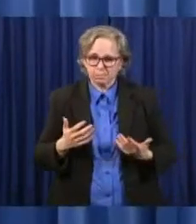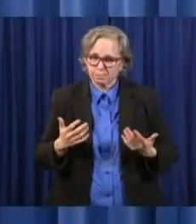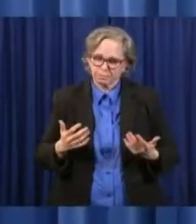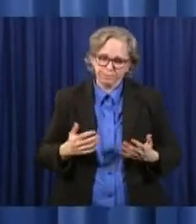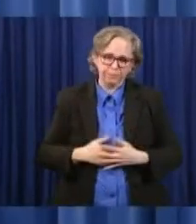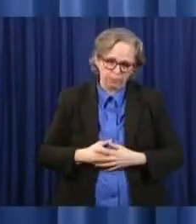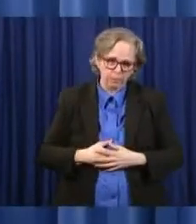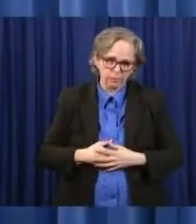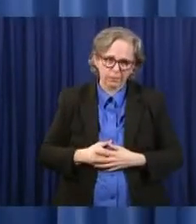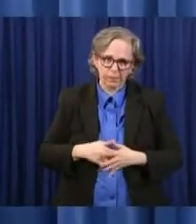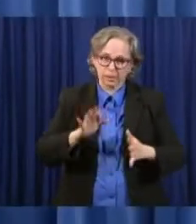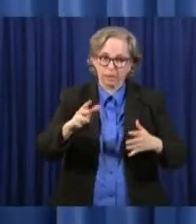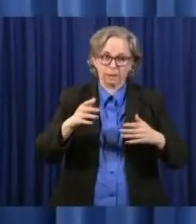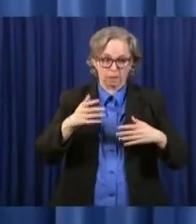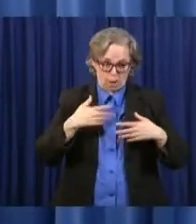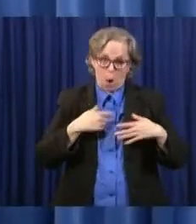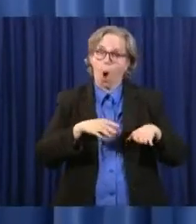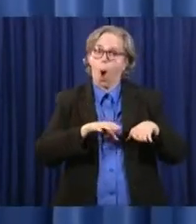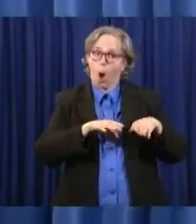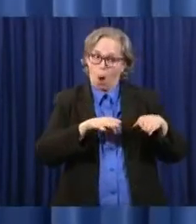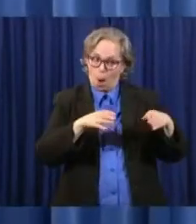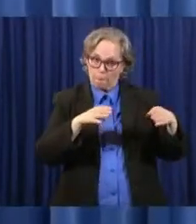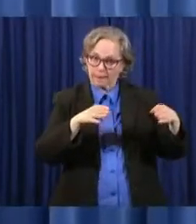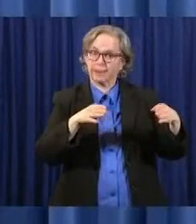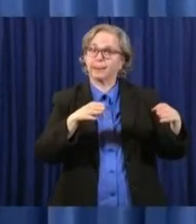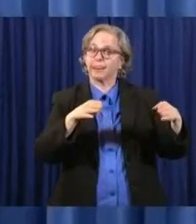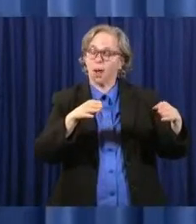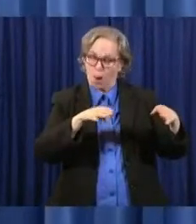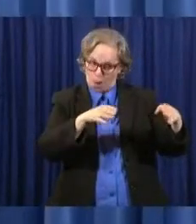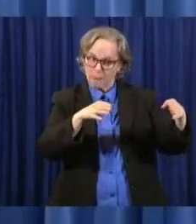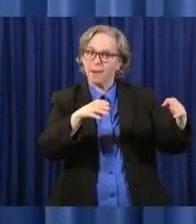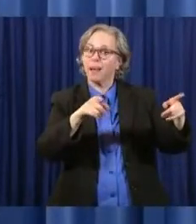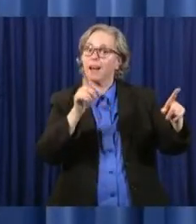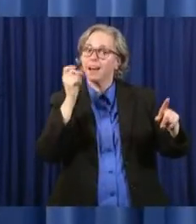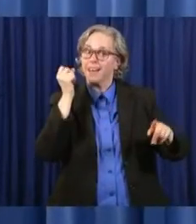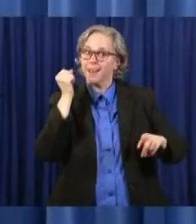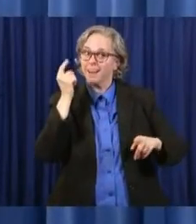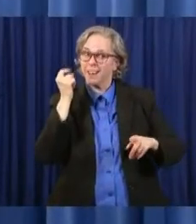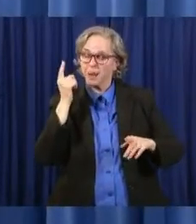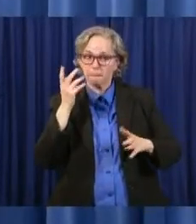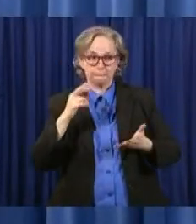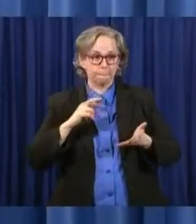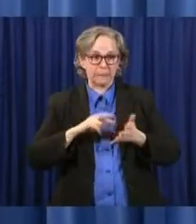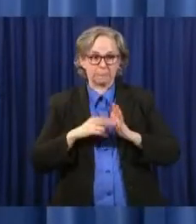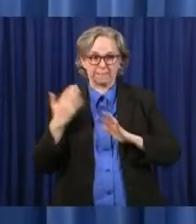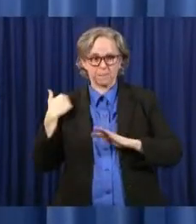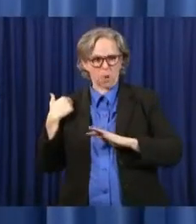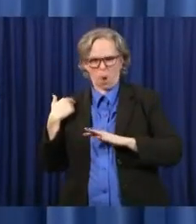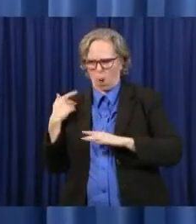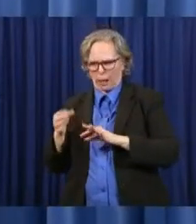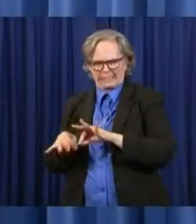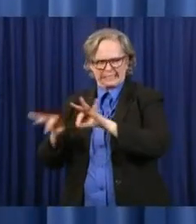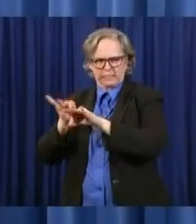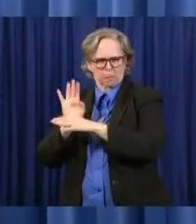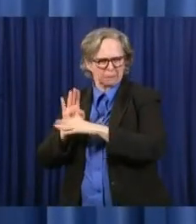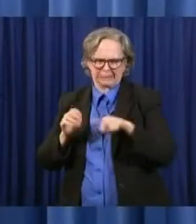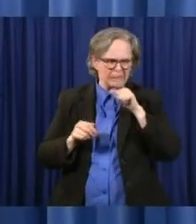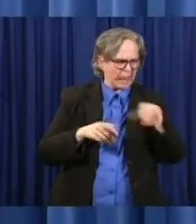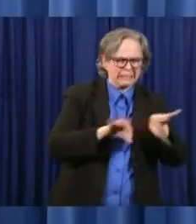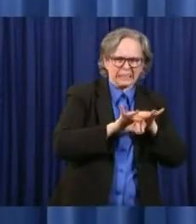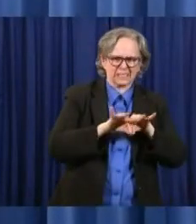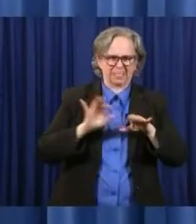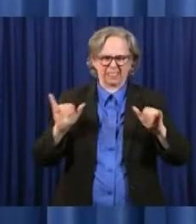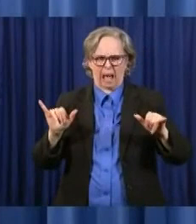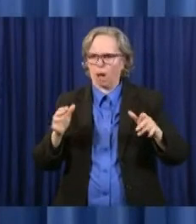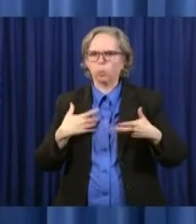we open Ohio up from the distinction of essential and non-essential. So that was, in the previous